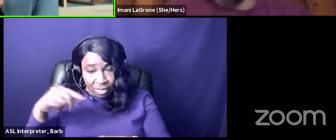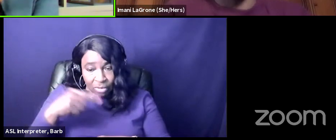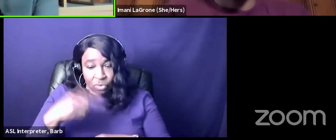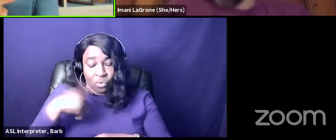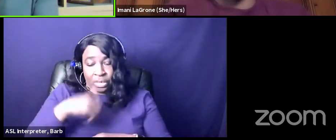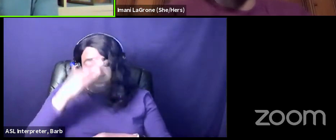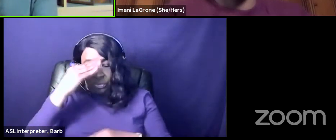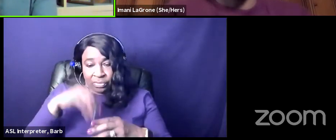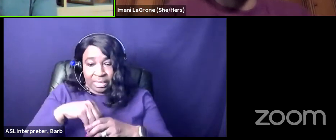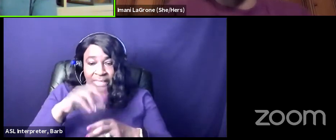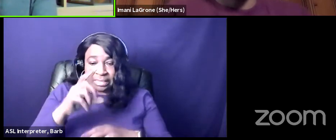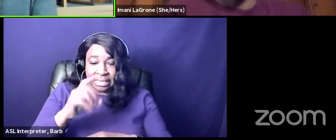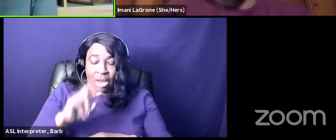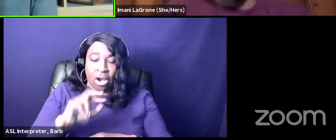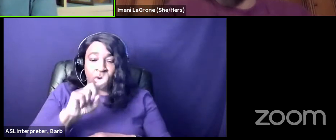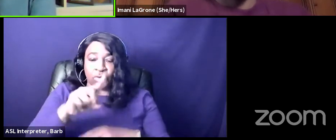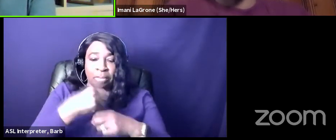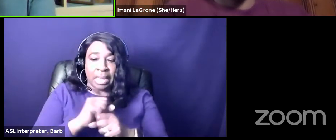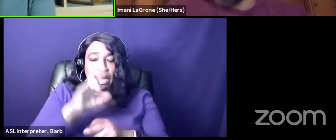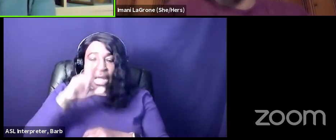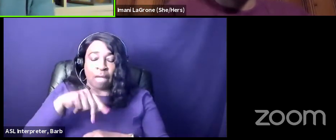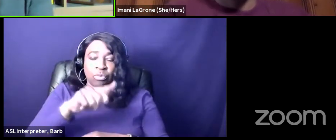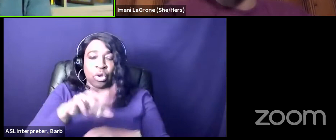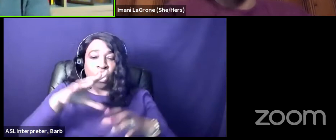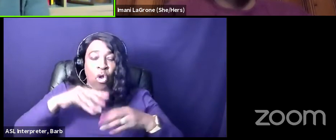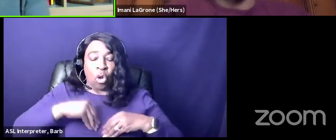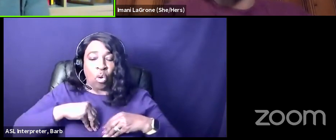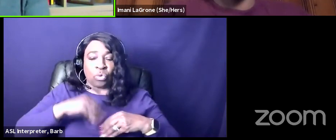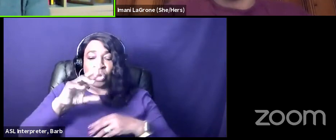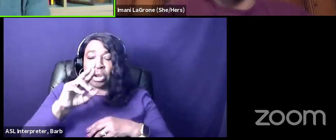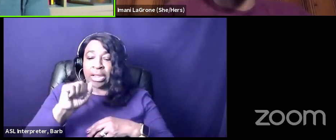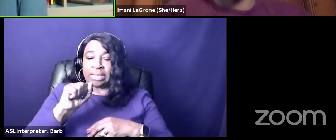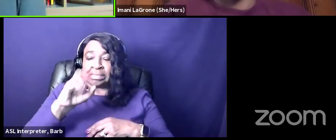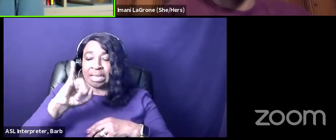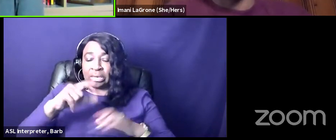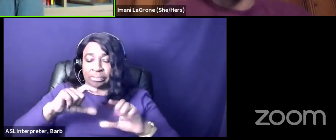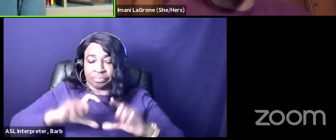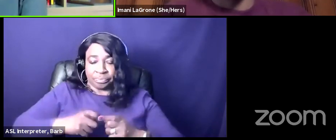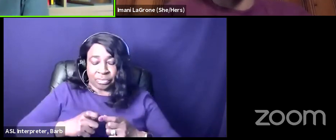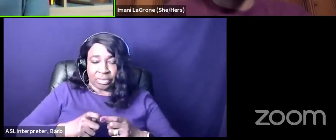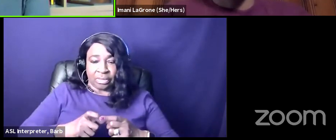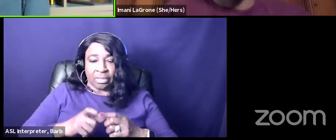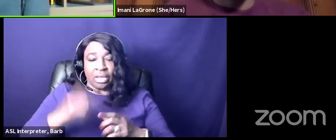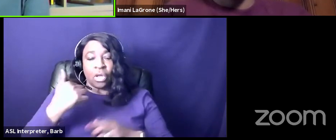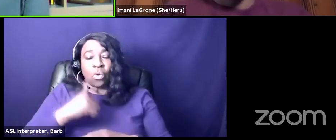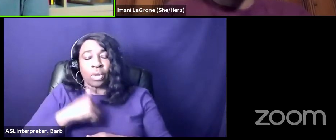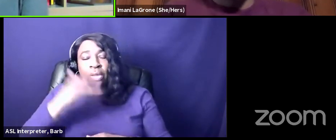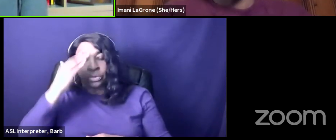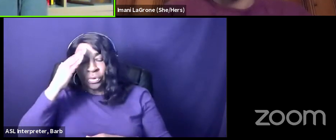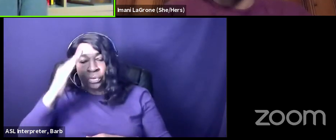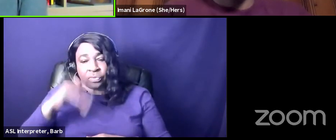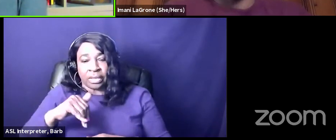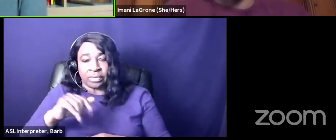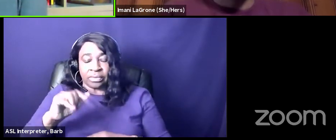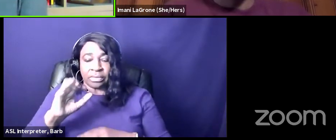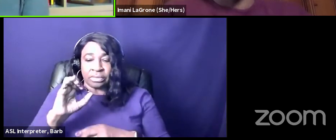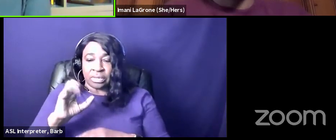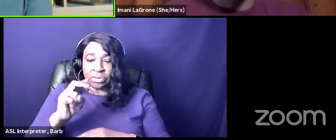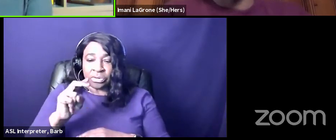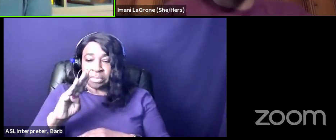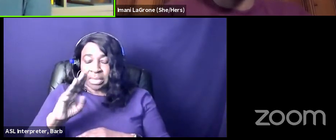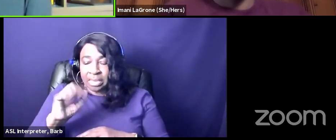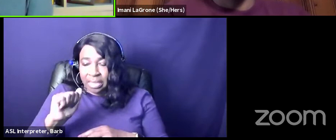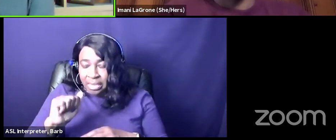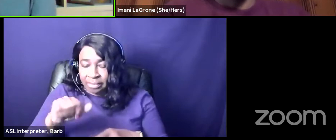categories and i need to make sure that like your kind of white is the white i'm talking about because we know cuba venezuela argentina dominican